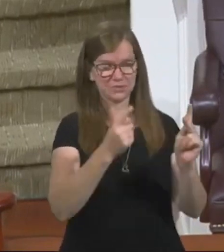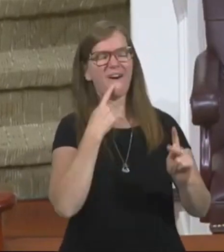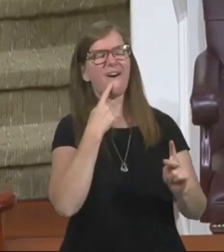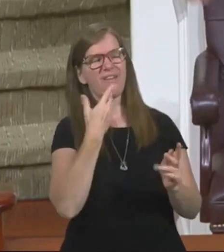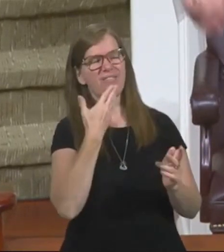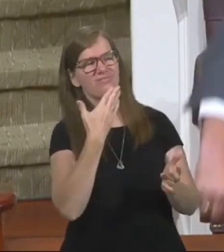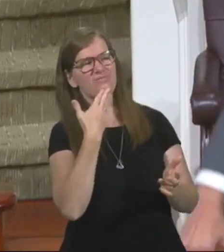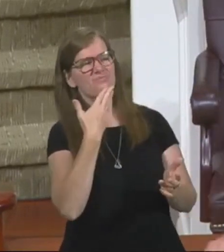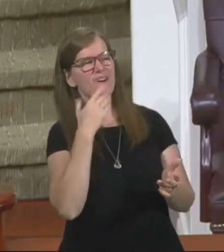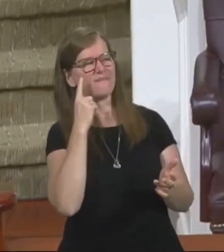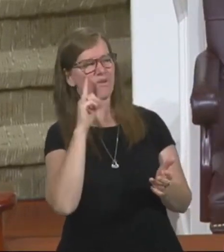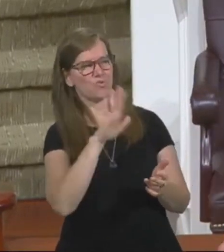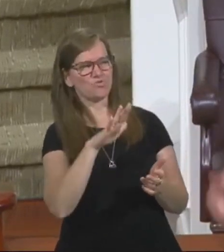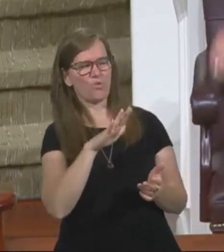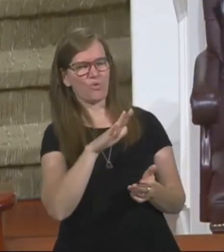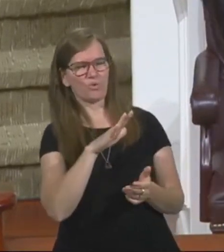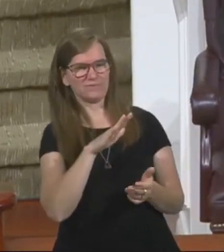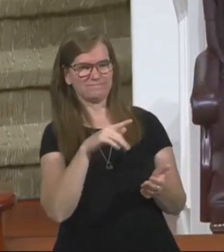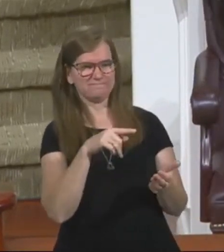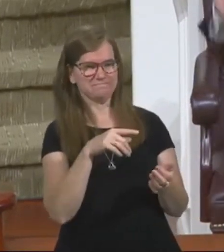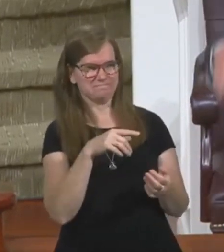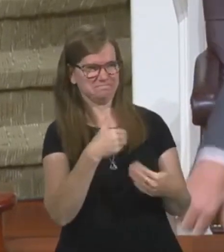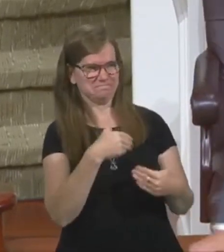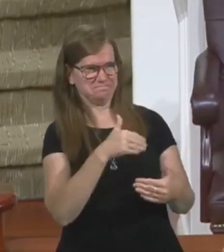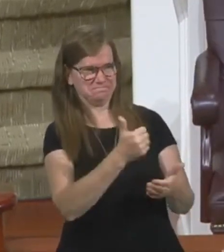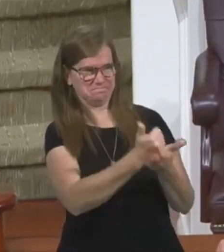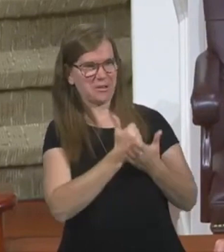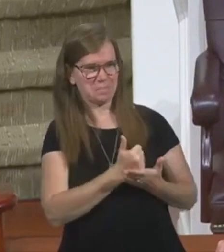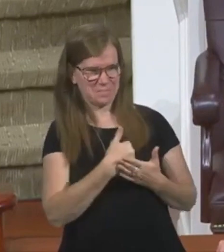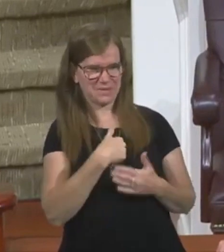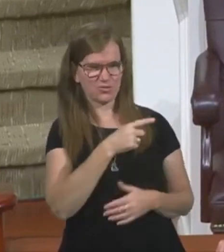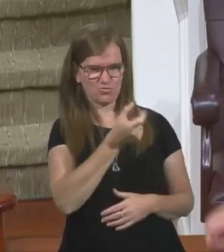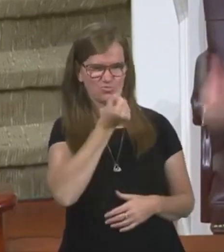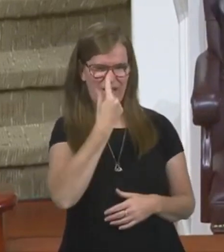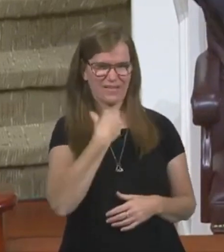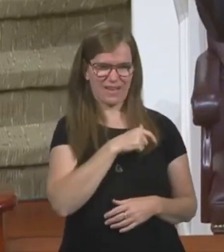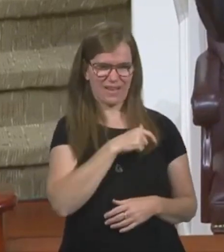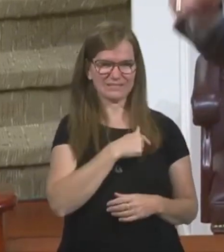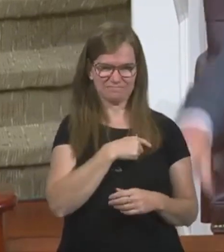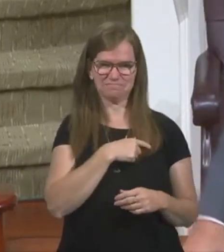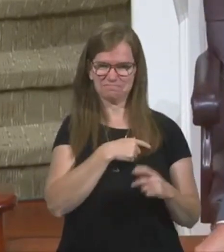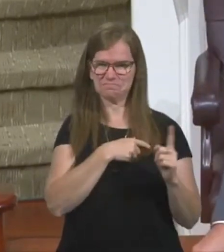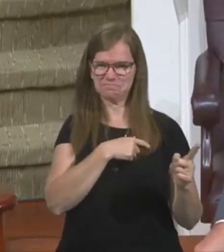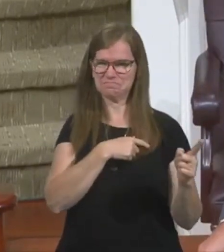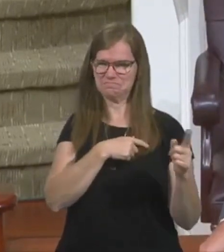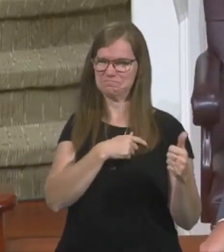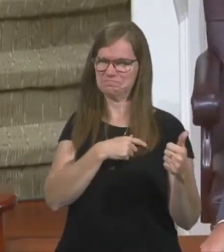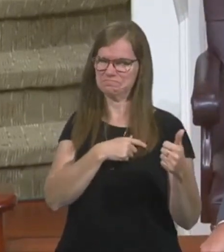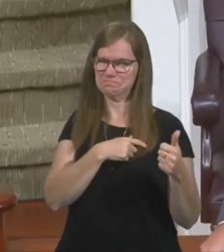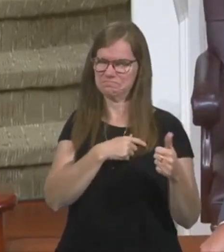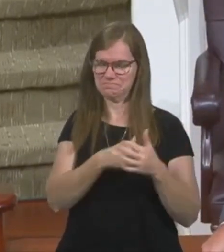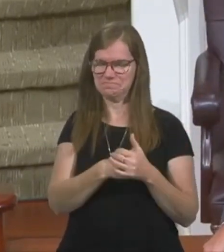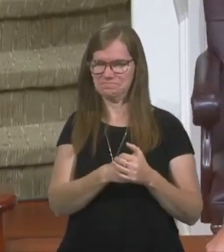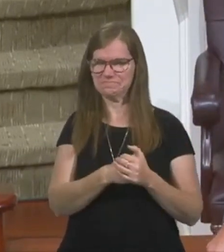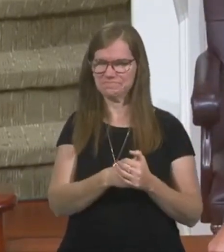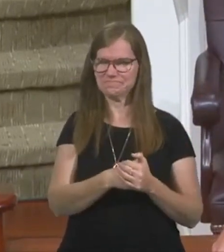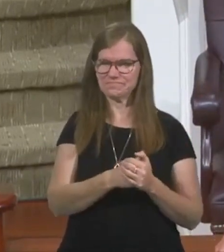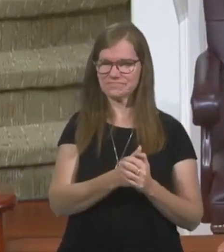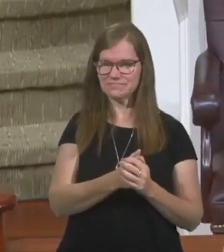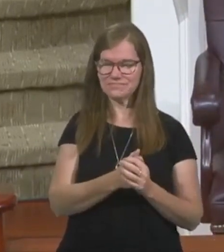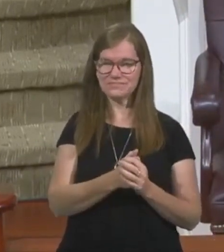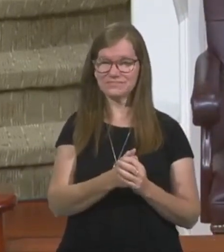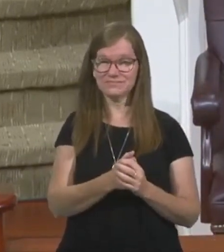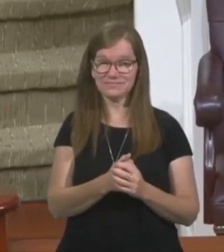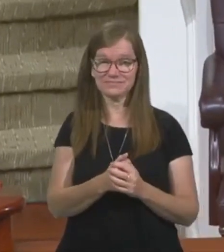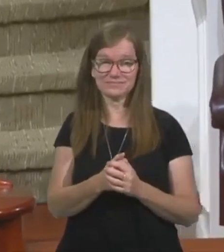for the deal. Well, you're unbelievable. You understand us. He gets us. He understands what we're going through.